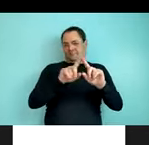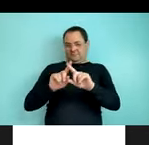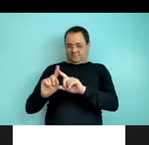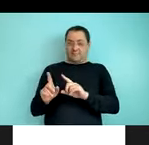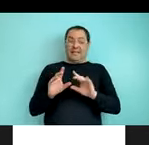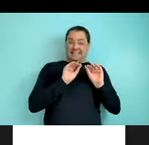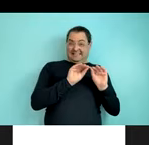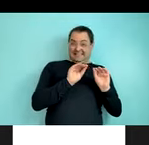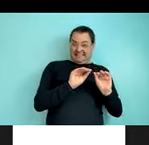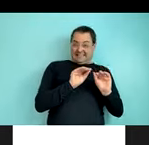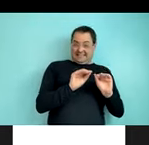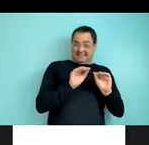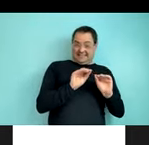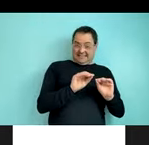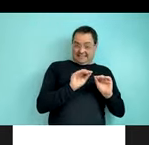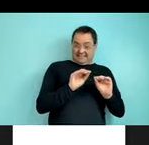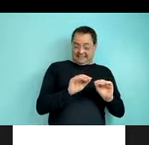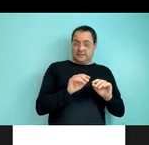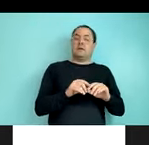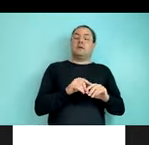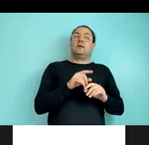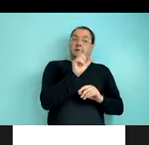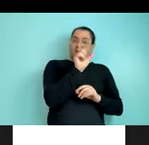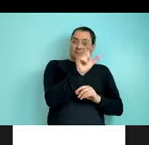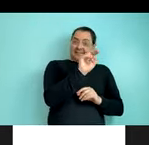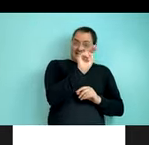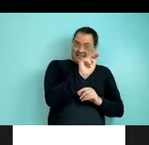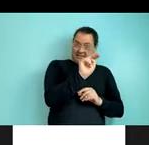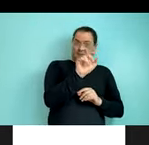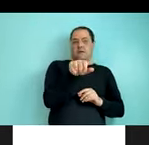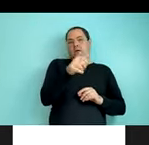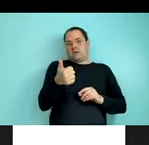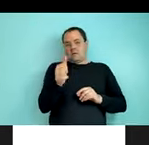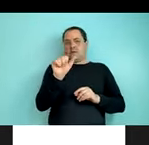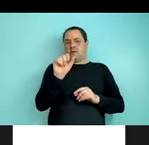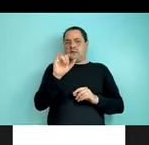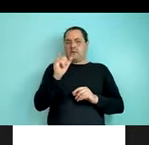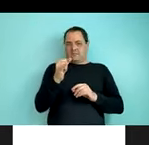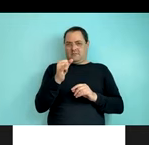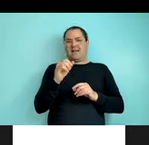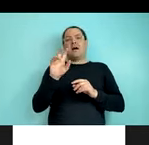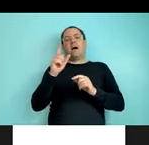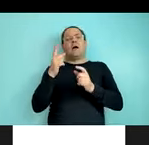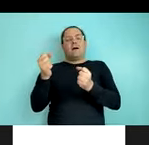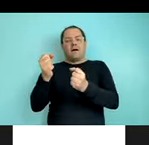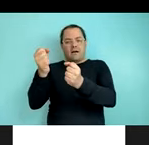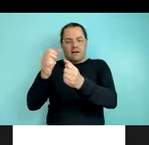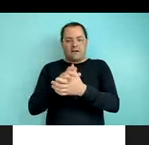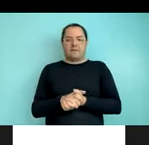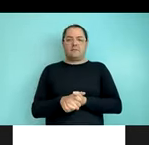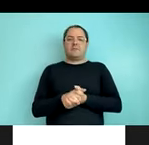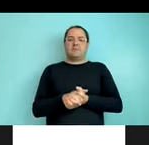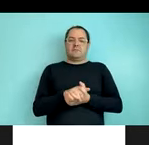condition that I just showed you there, that was an instance of noun adjective verb. And if we were participants in this first condition